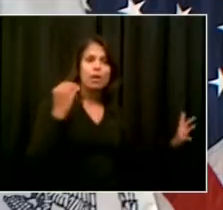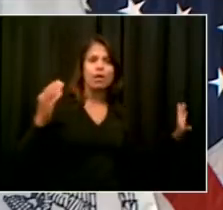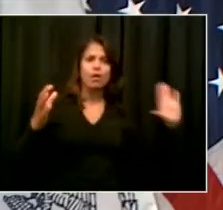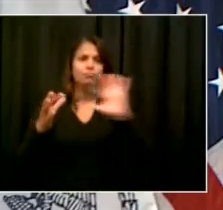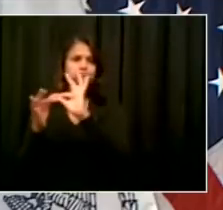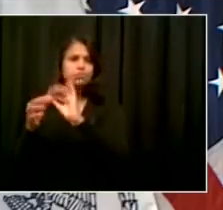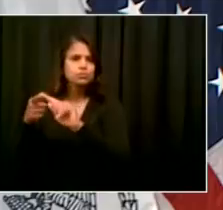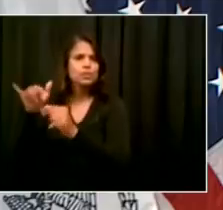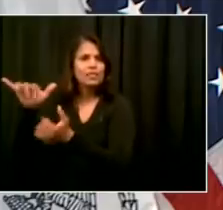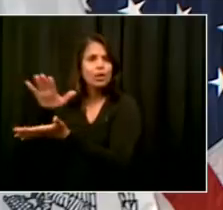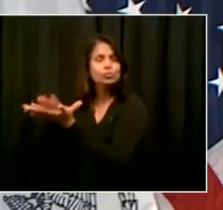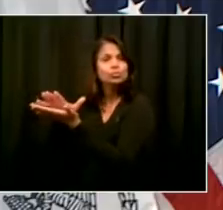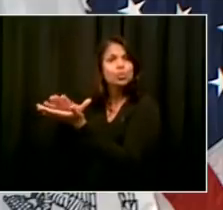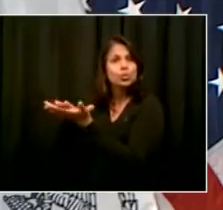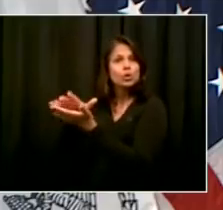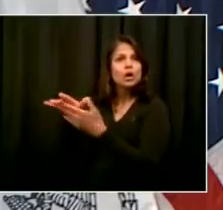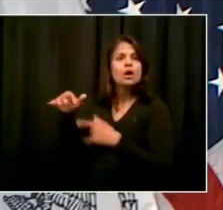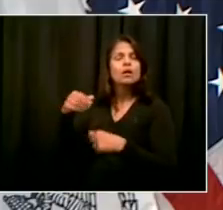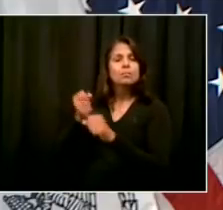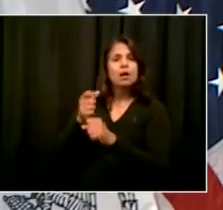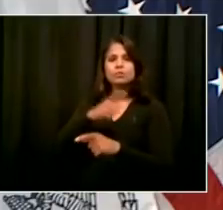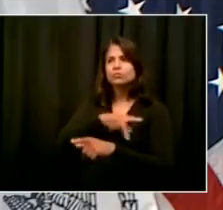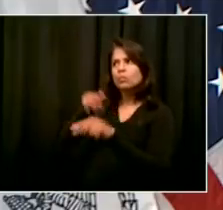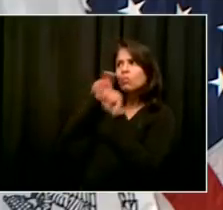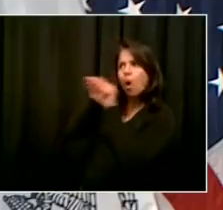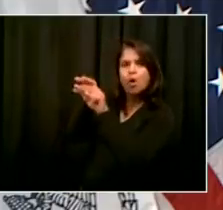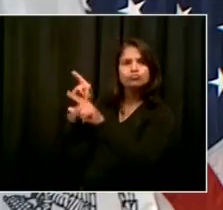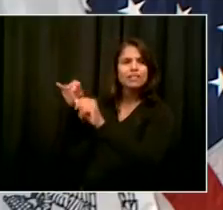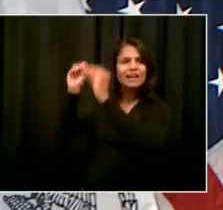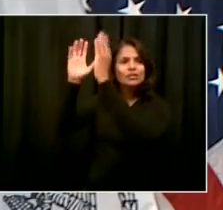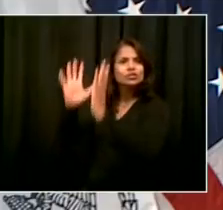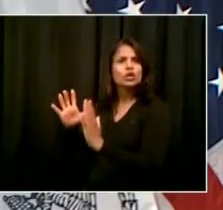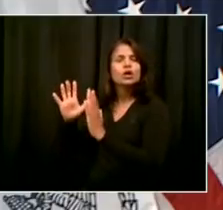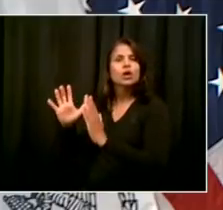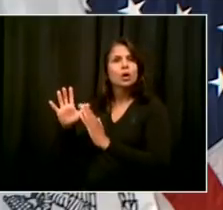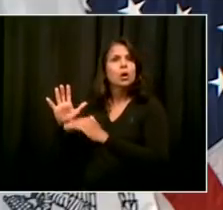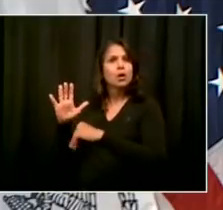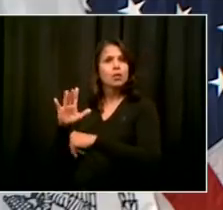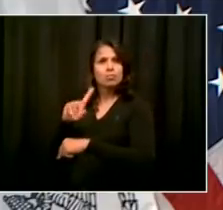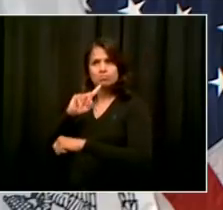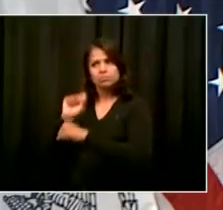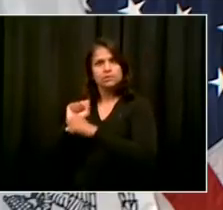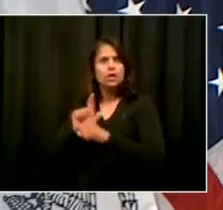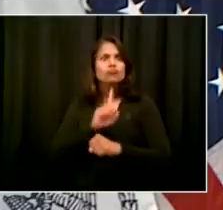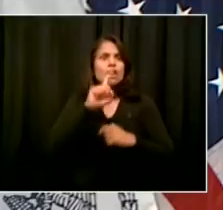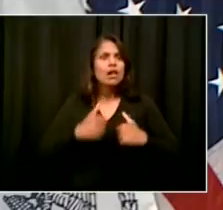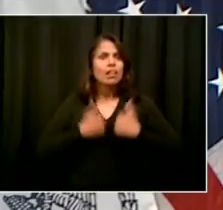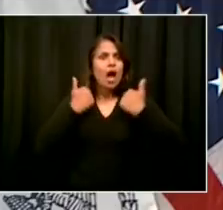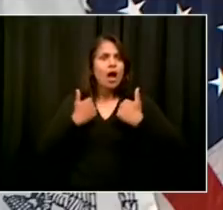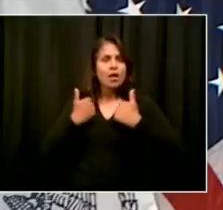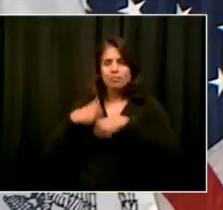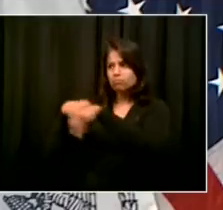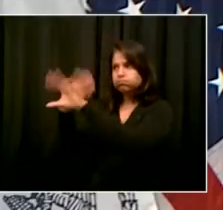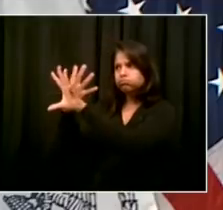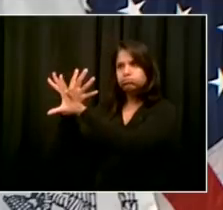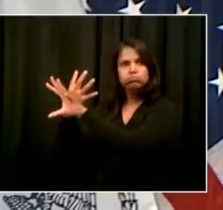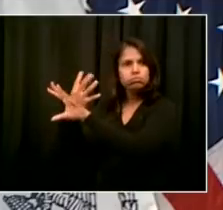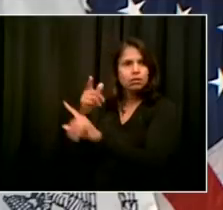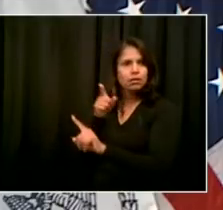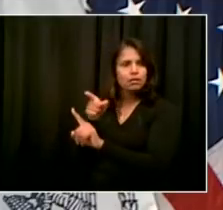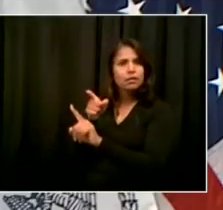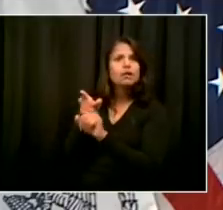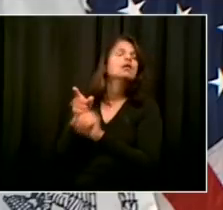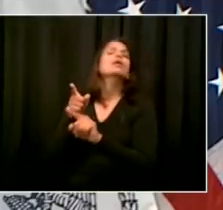to have additional teachers with a sort of a separate remote stream for the remote students?